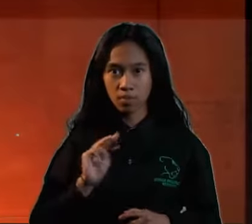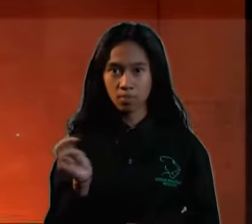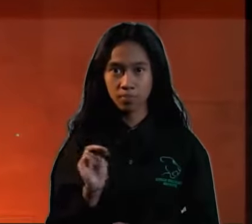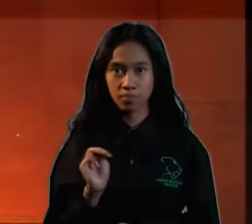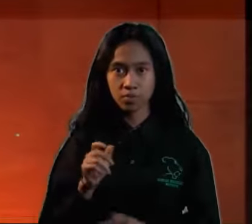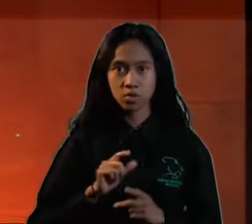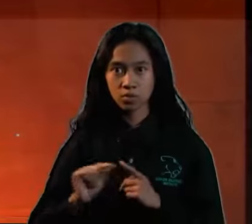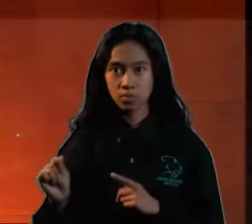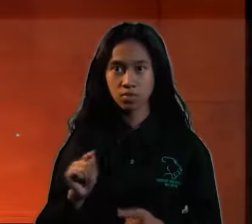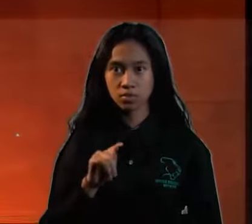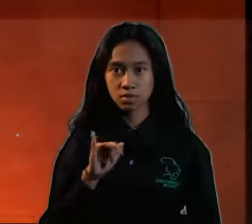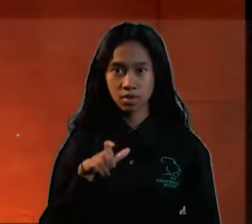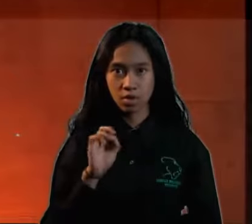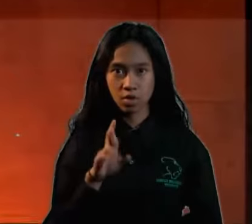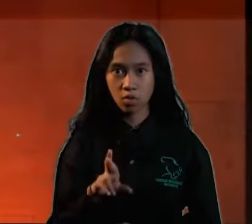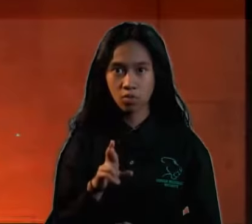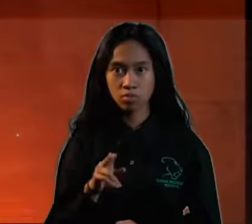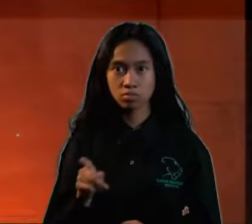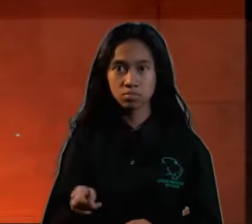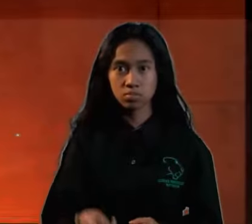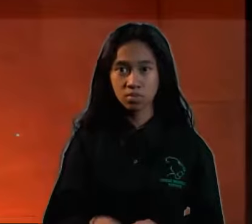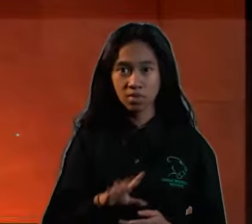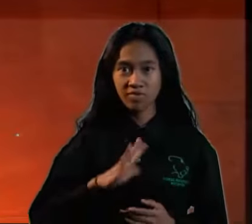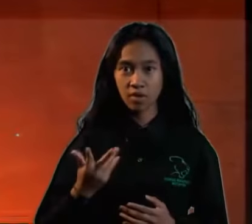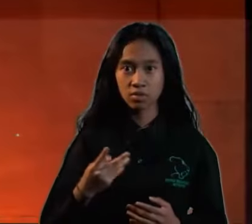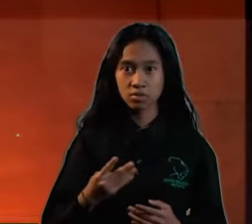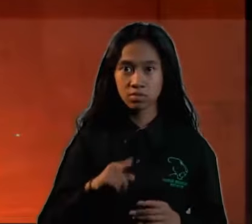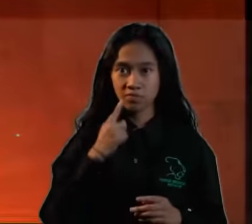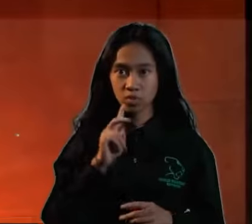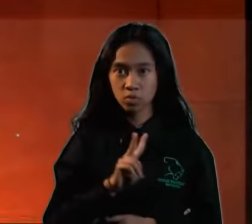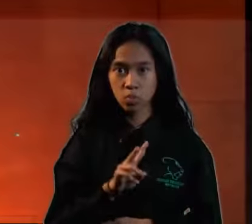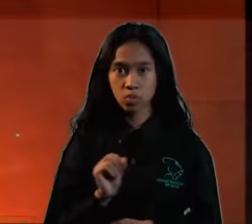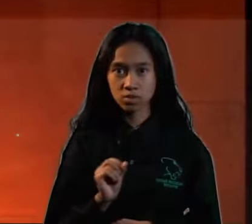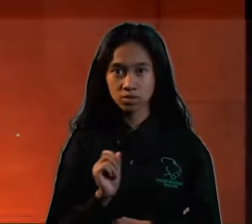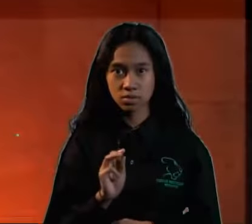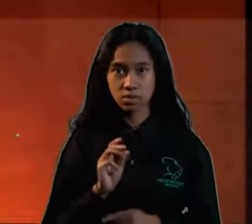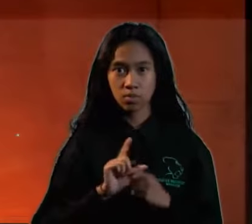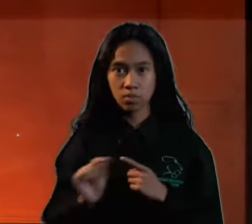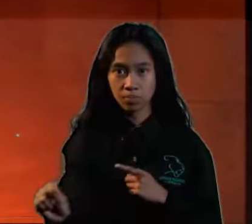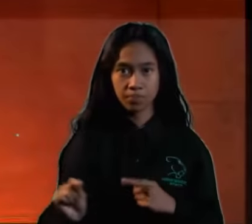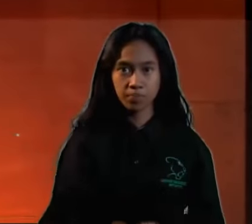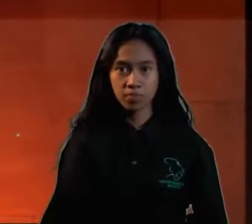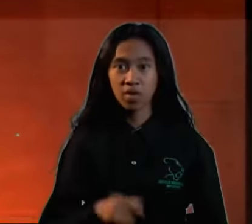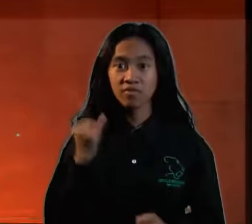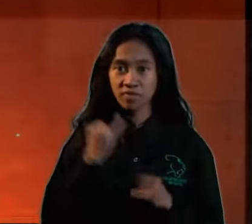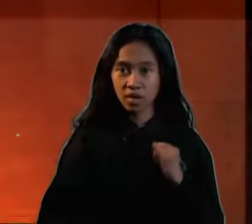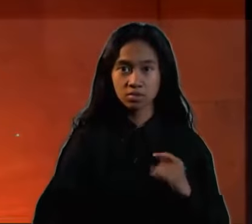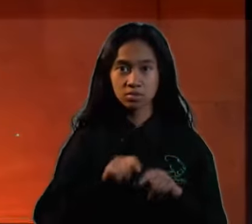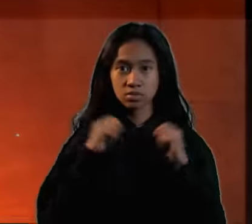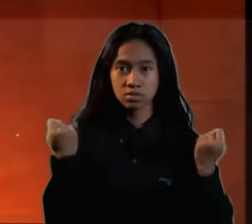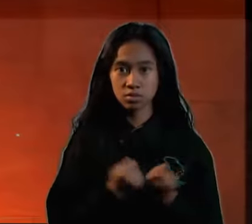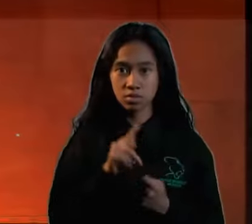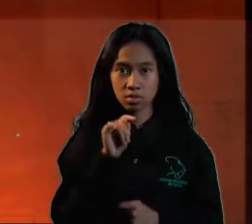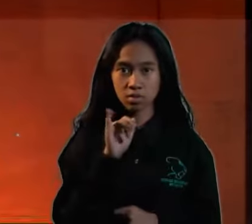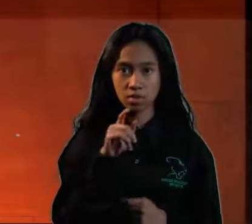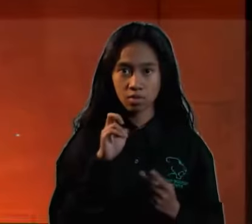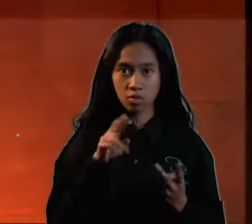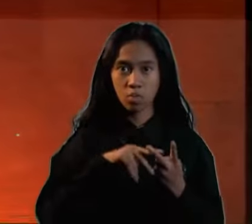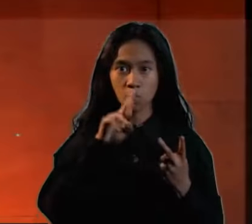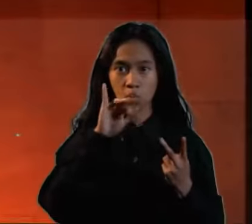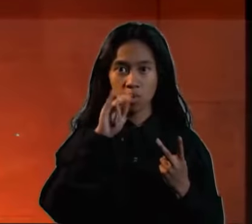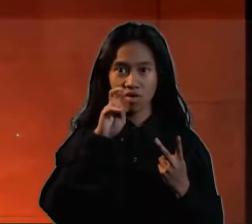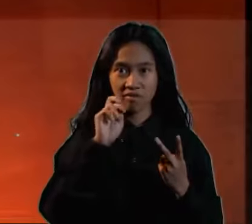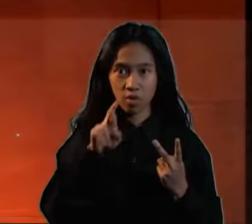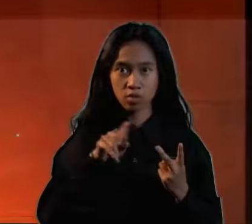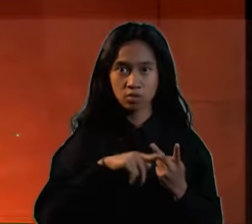Tyler going on place fifth in the 200-meter dash. Finally, the team with Tyler Morgan, River Moore, Keyon Jones,